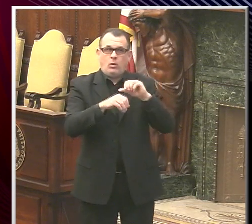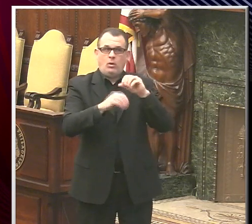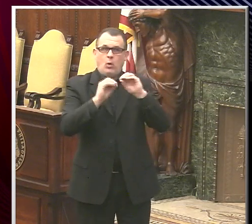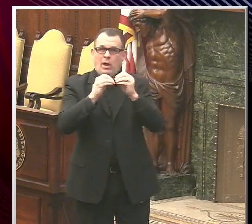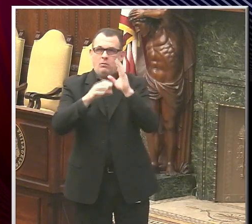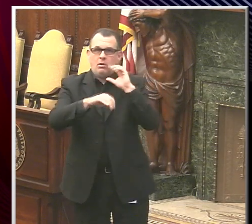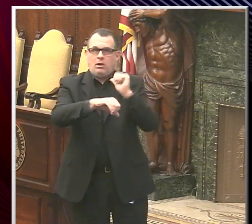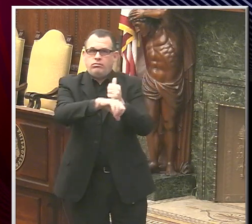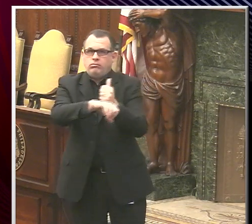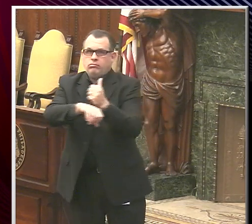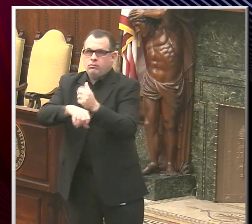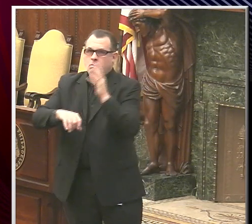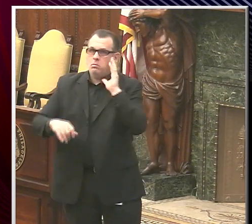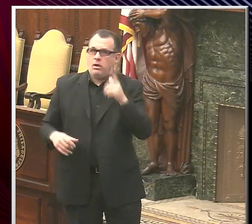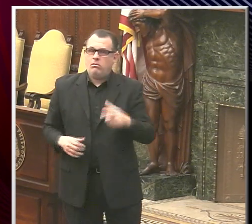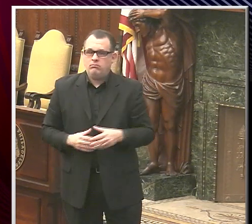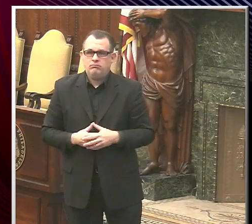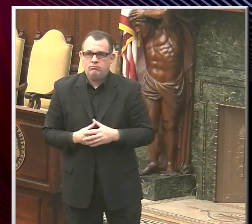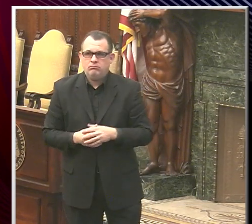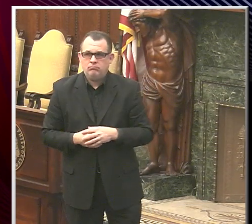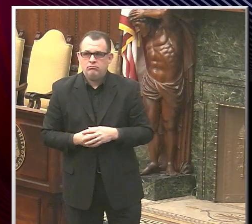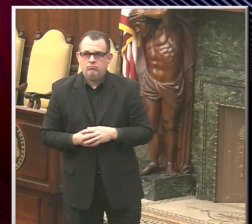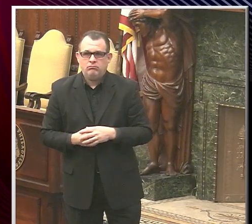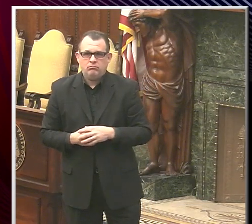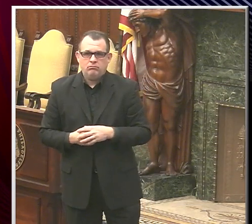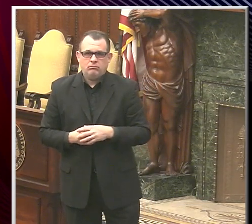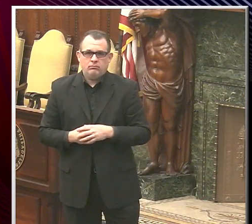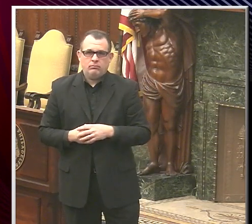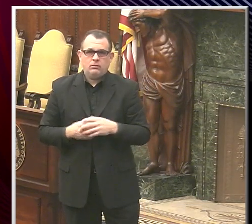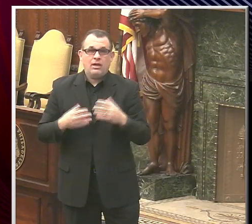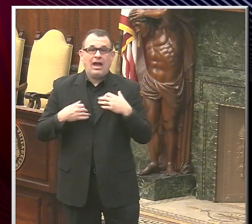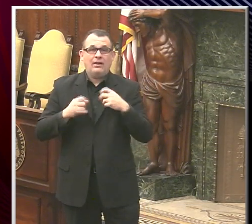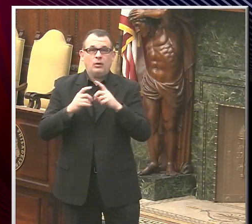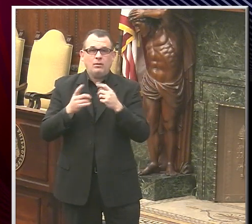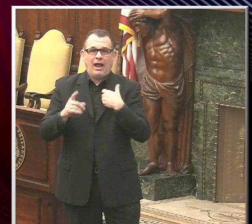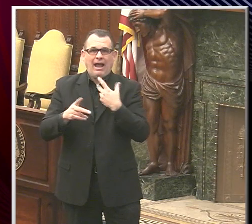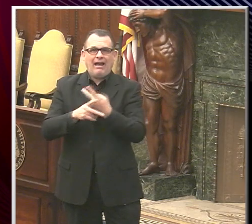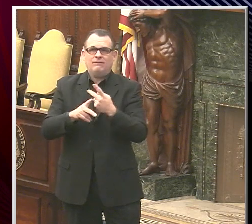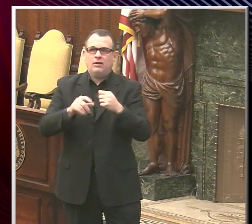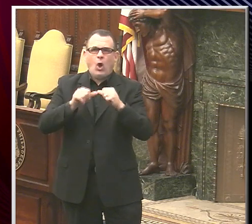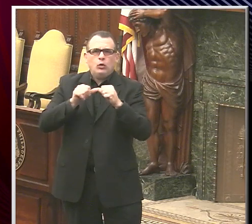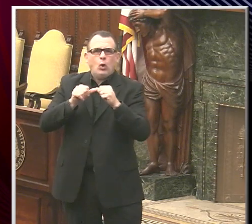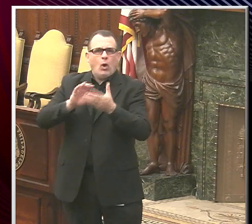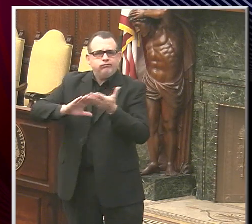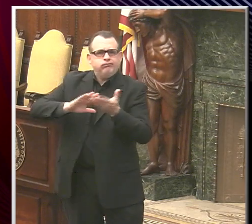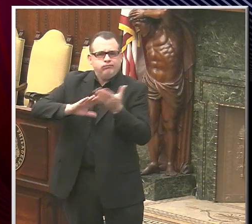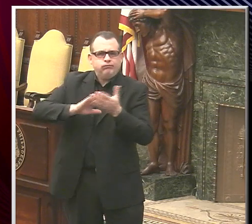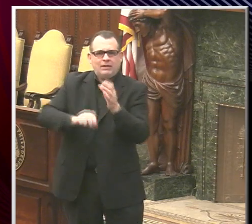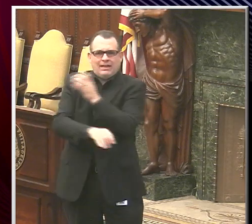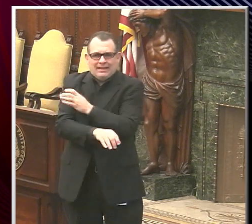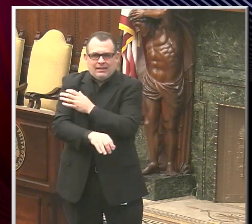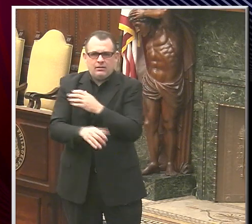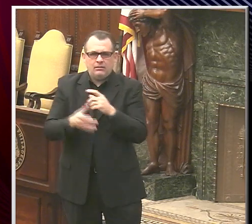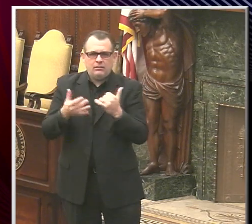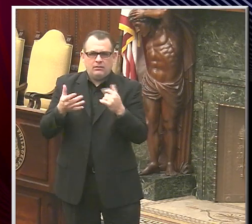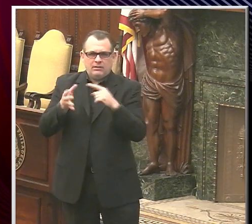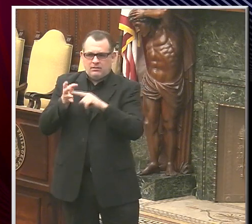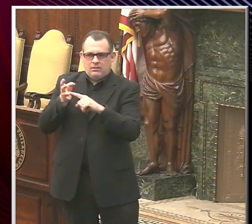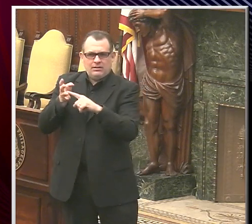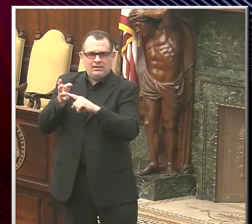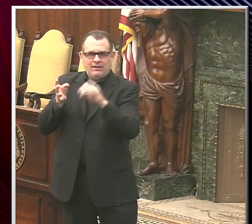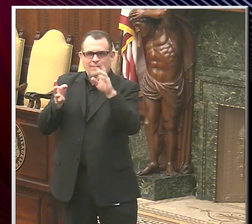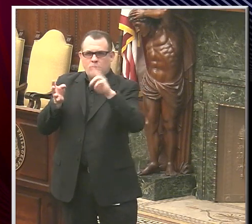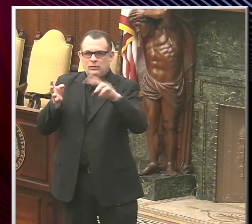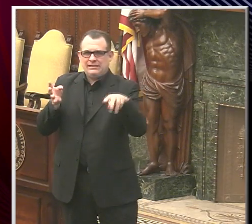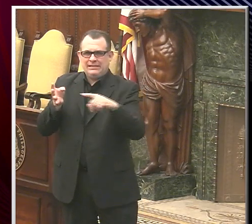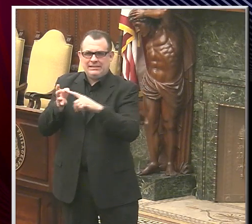In addition to that, the health department will be doing an ongoing series of mass clinics, beginning the week of February 22. Now there